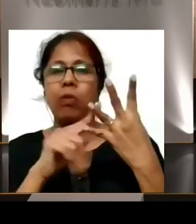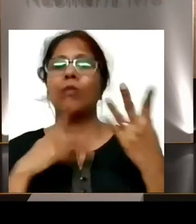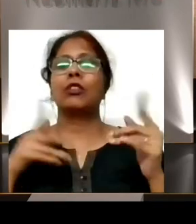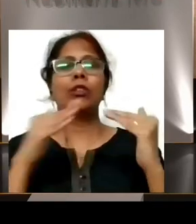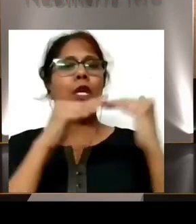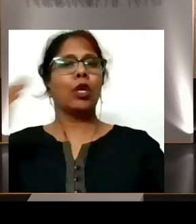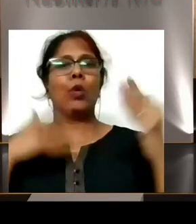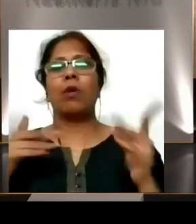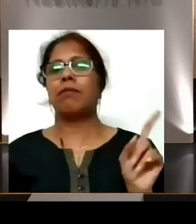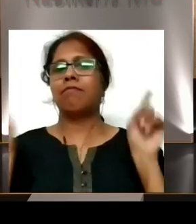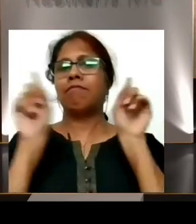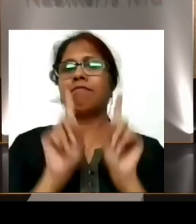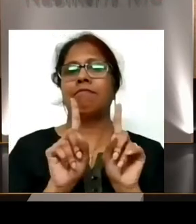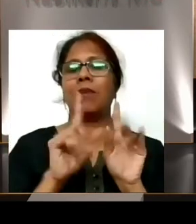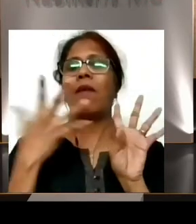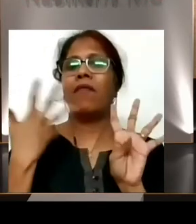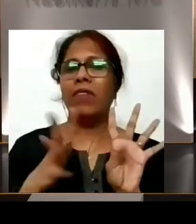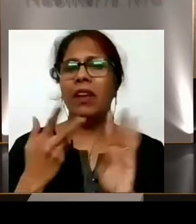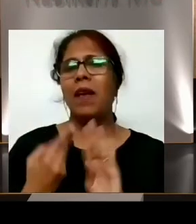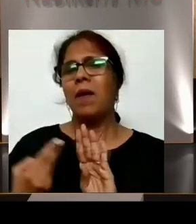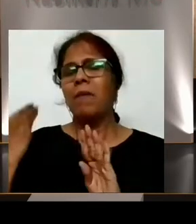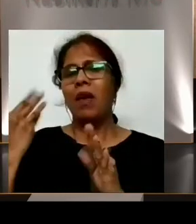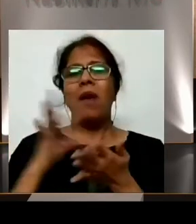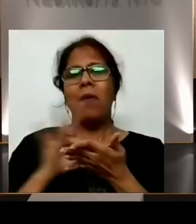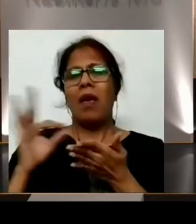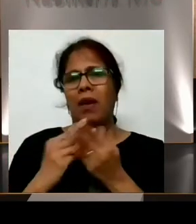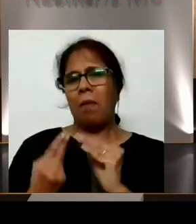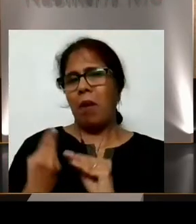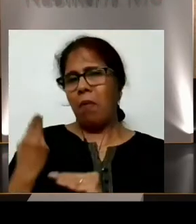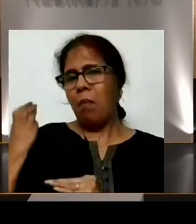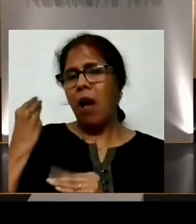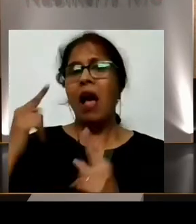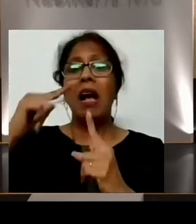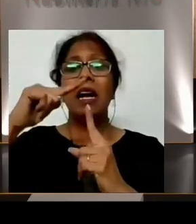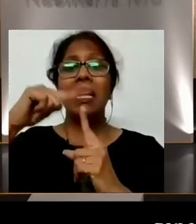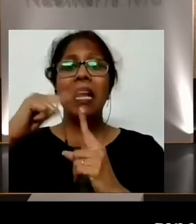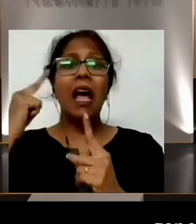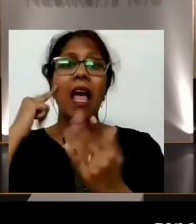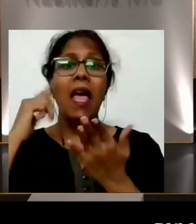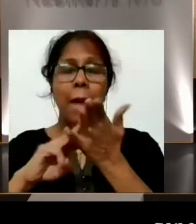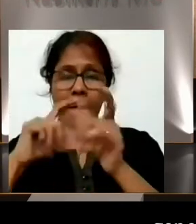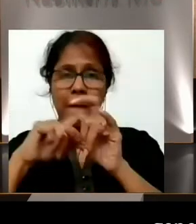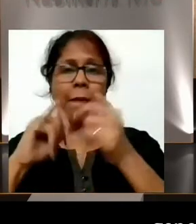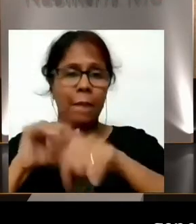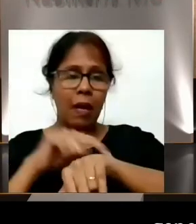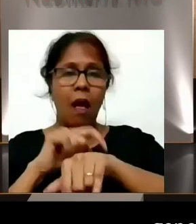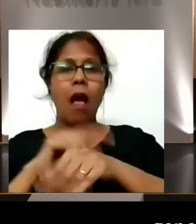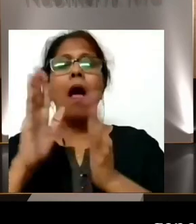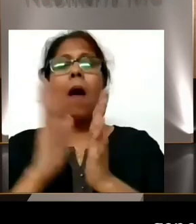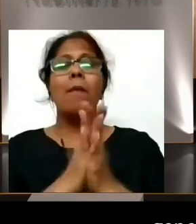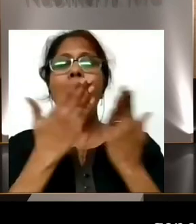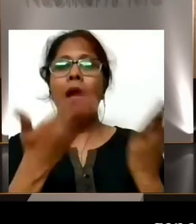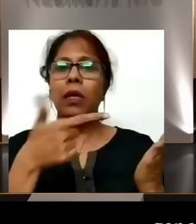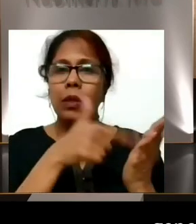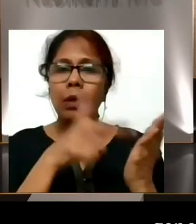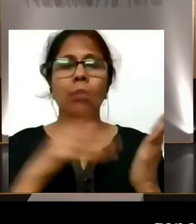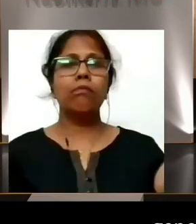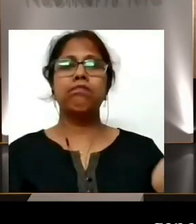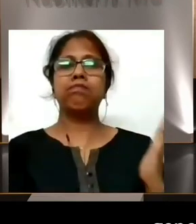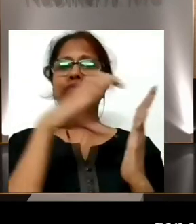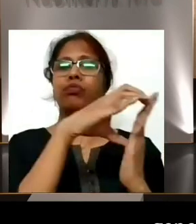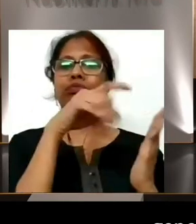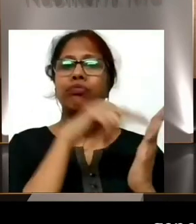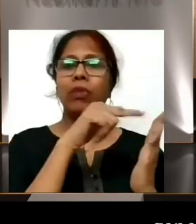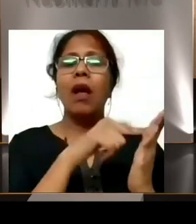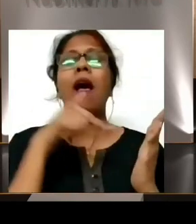So, and just a few weeks back, know, Time Magazine listed me in the list of next generation leaders and Barbie released a doll